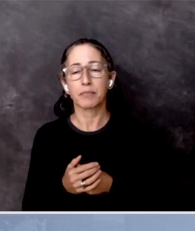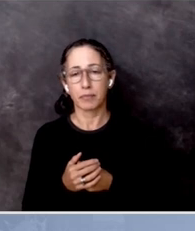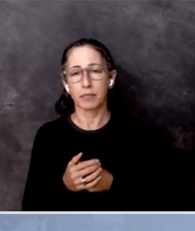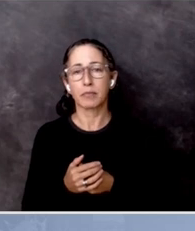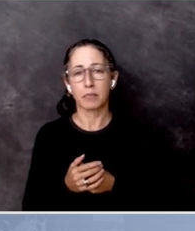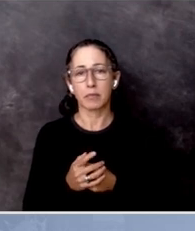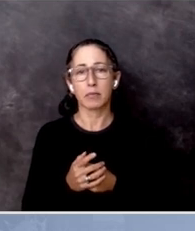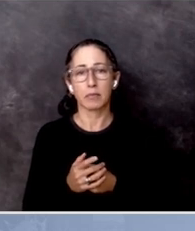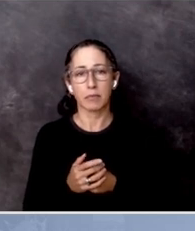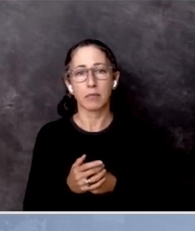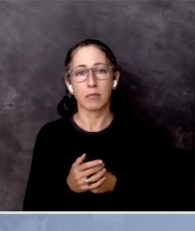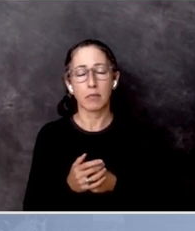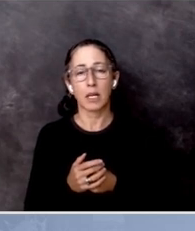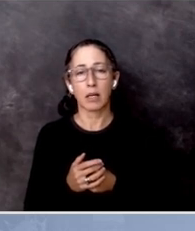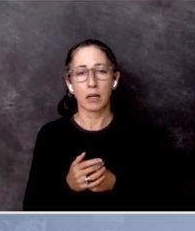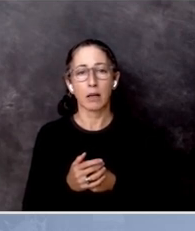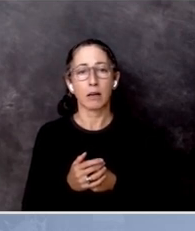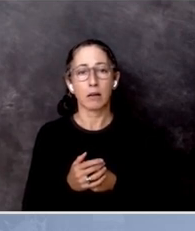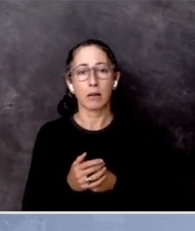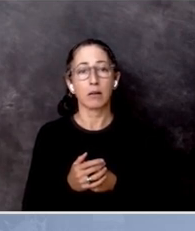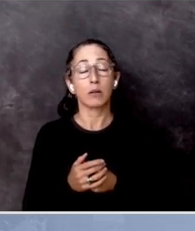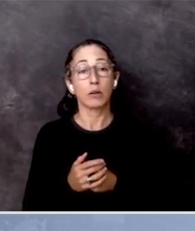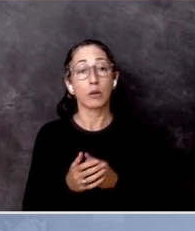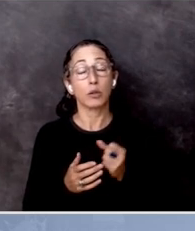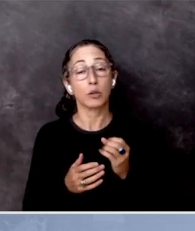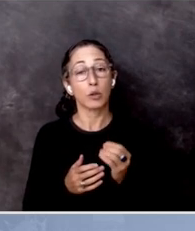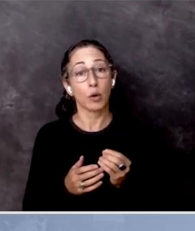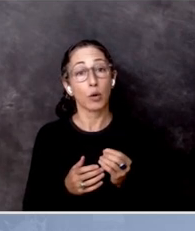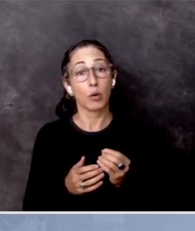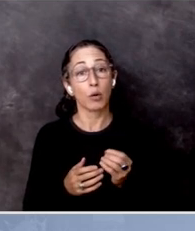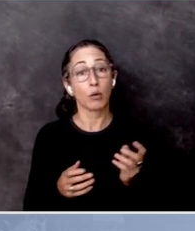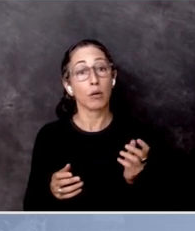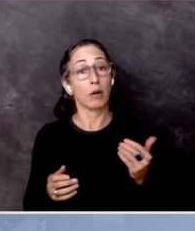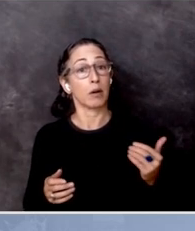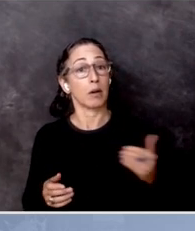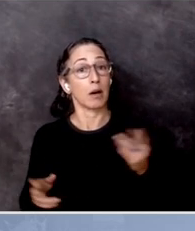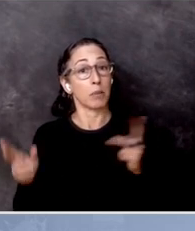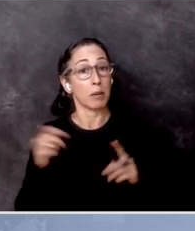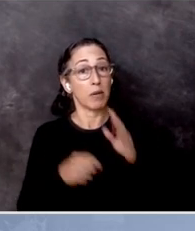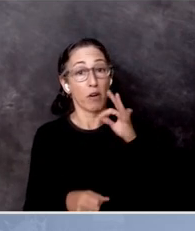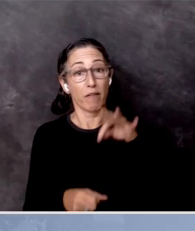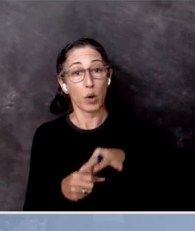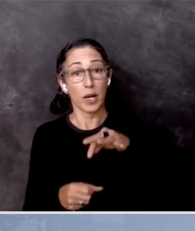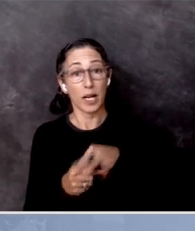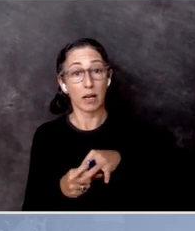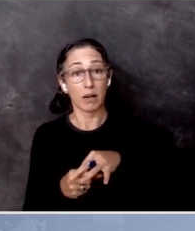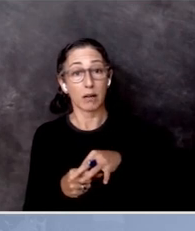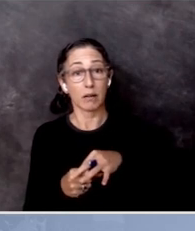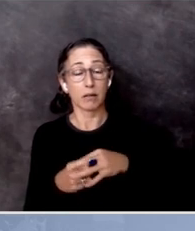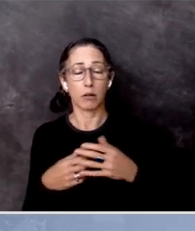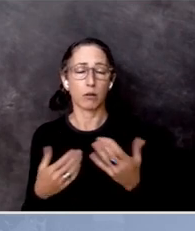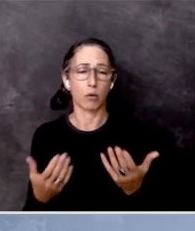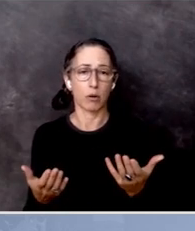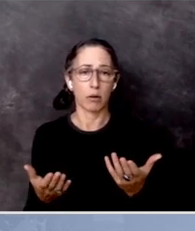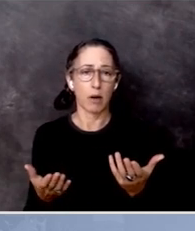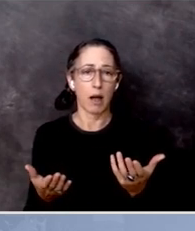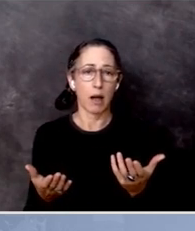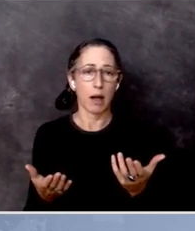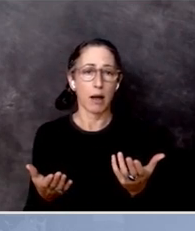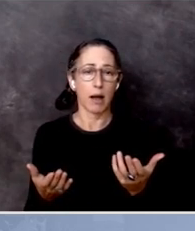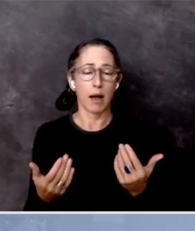Now, in terms of getting young people to vote, look, you know, I've got two